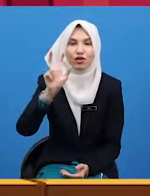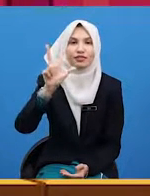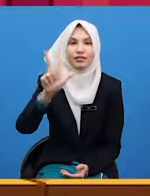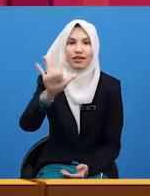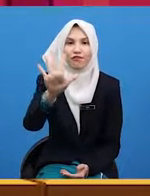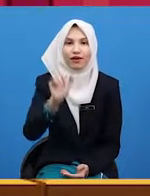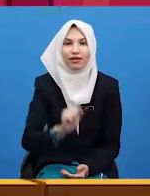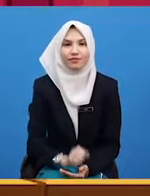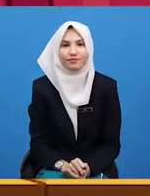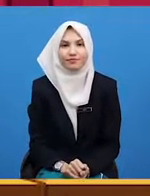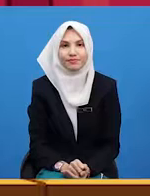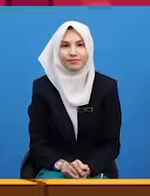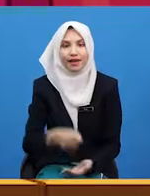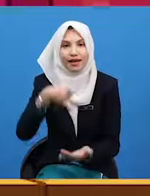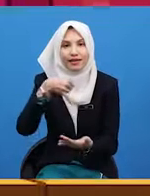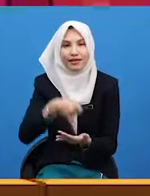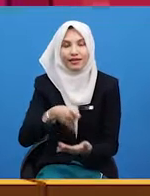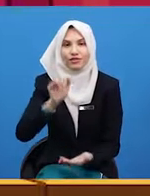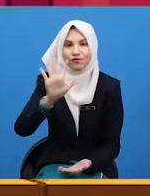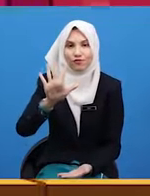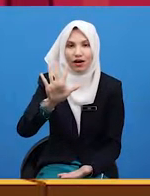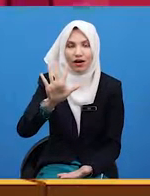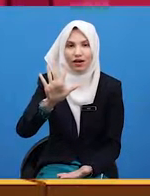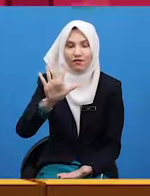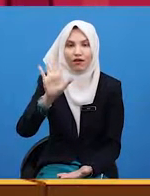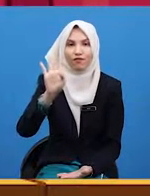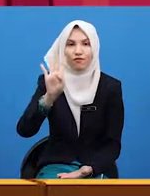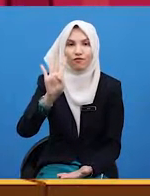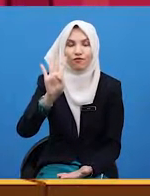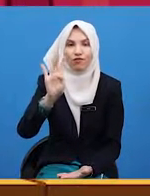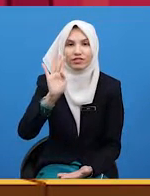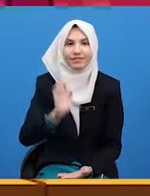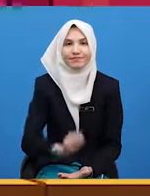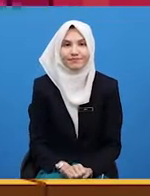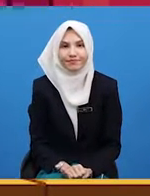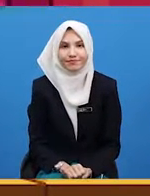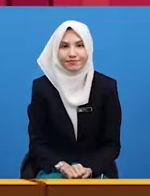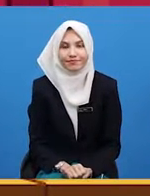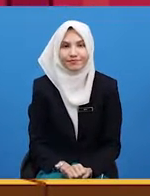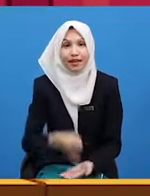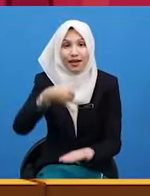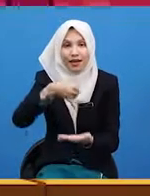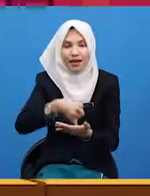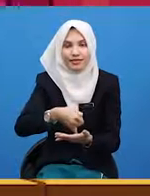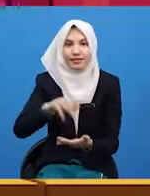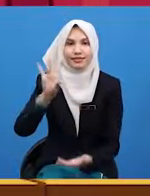-35. It's 5-40. It's 7